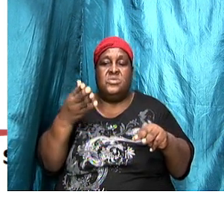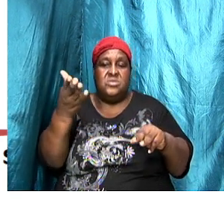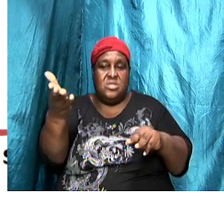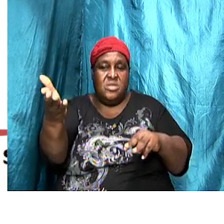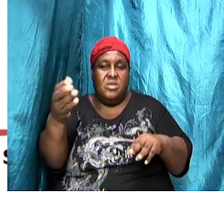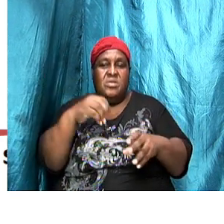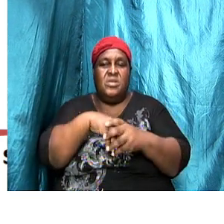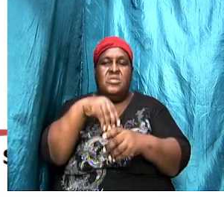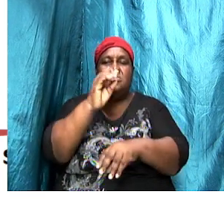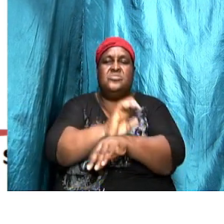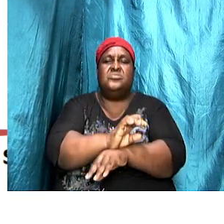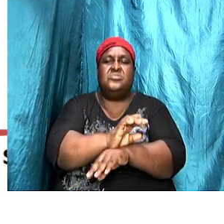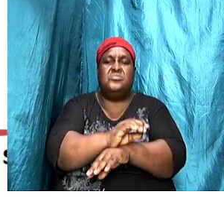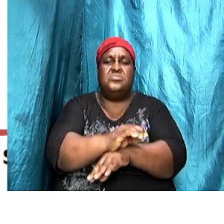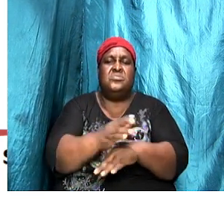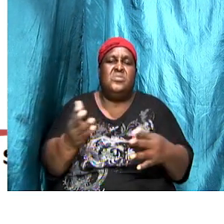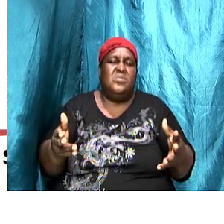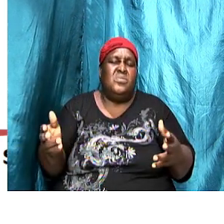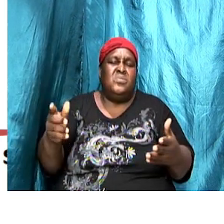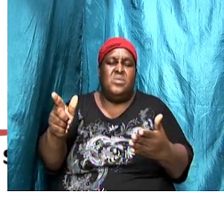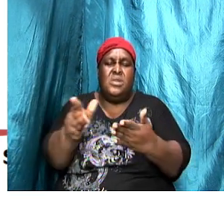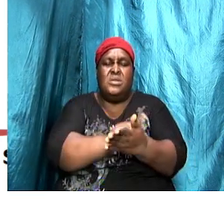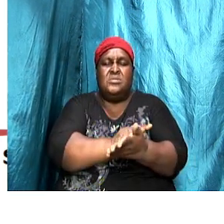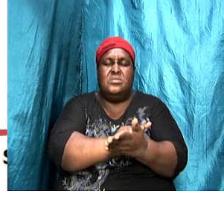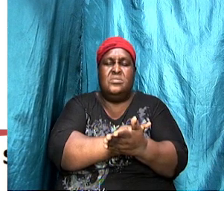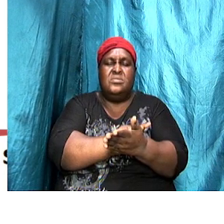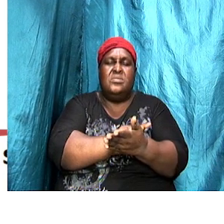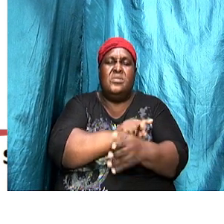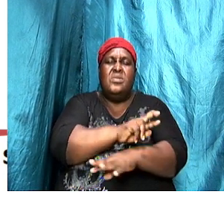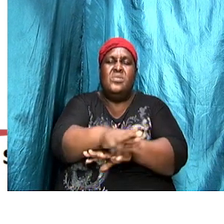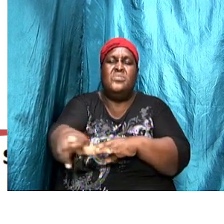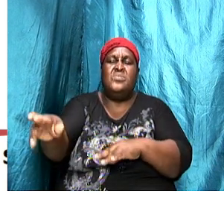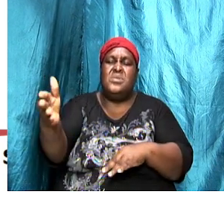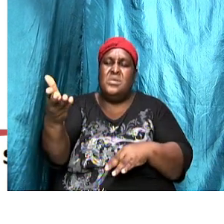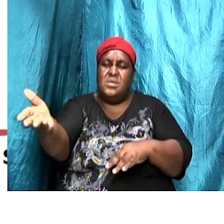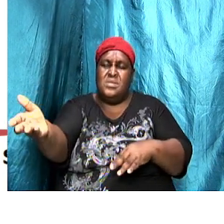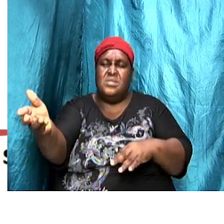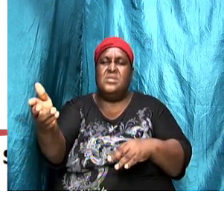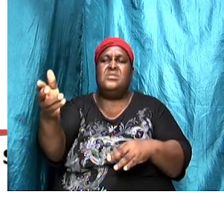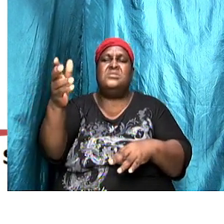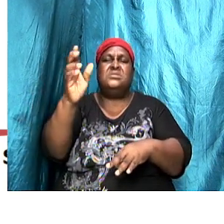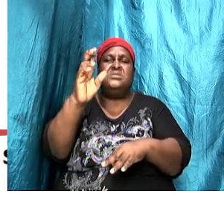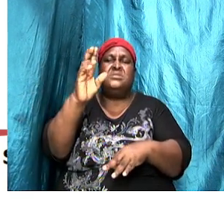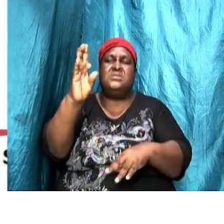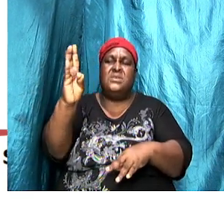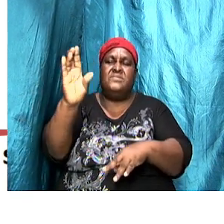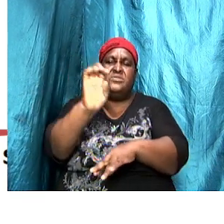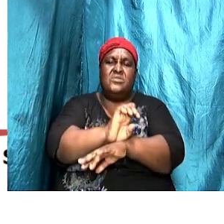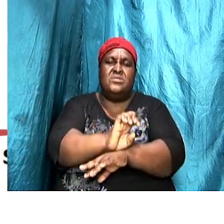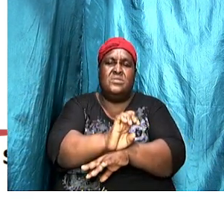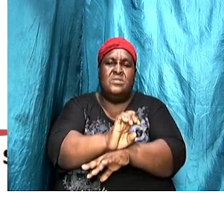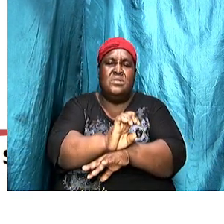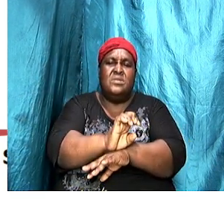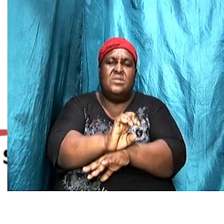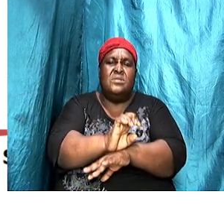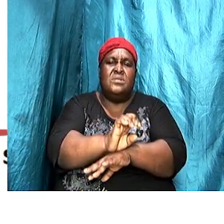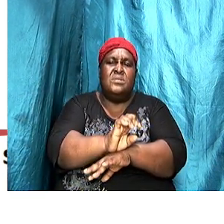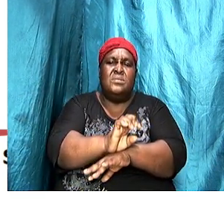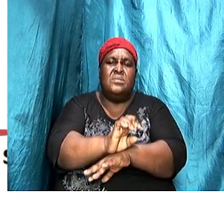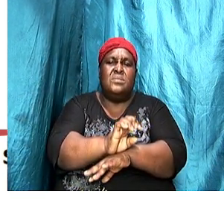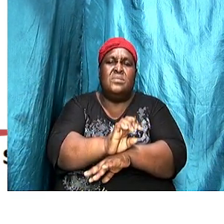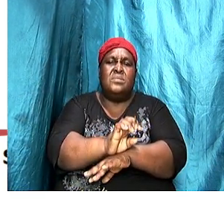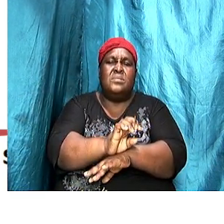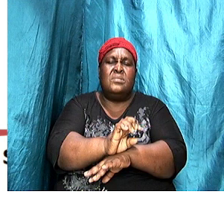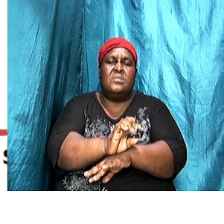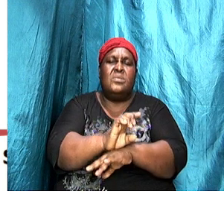letters reached these seven would over time reach to the other. But what was contained